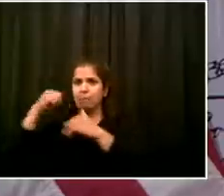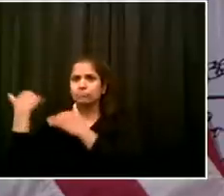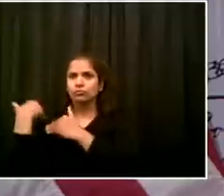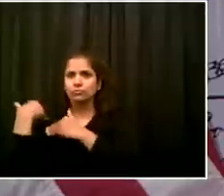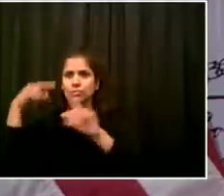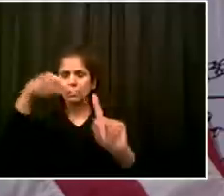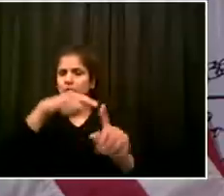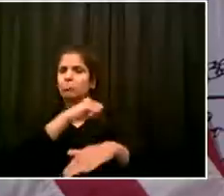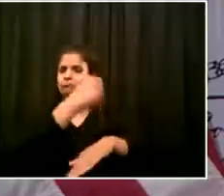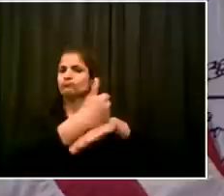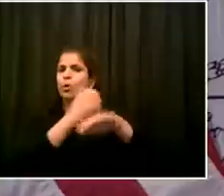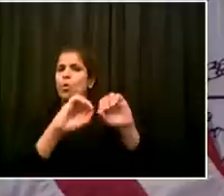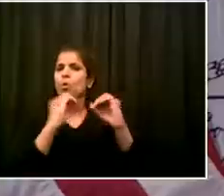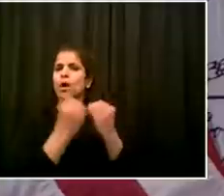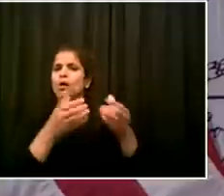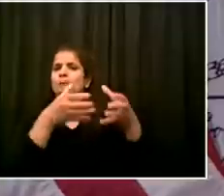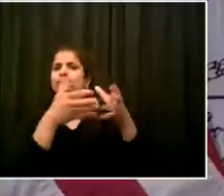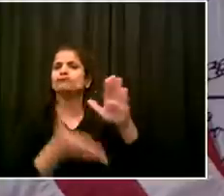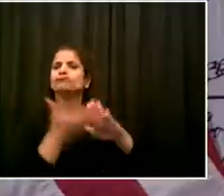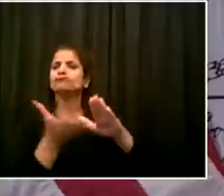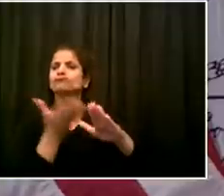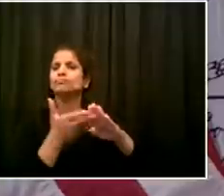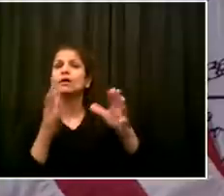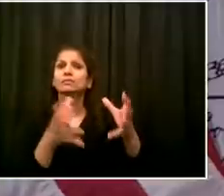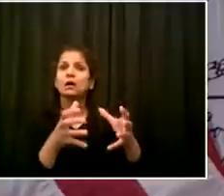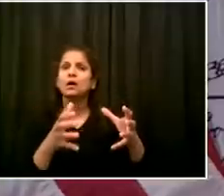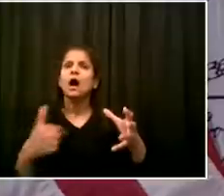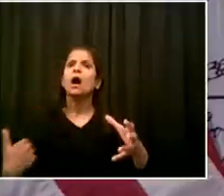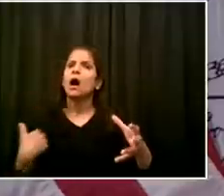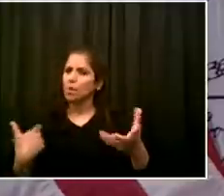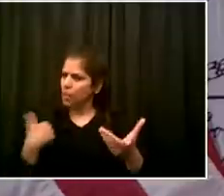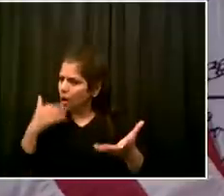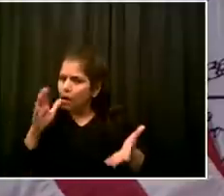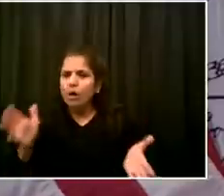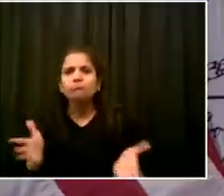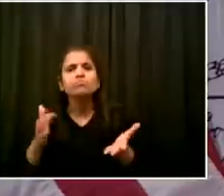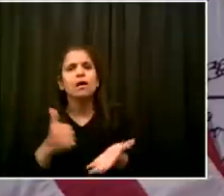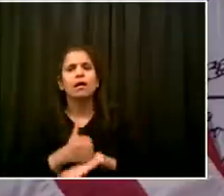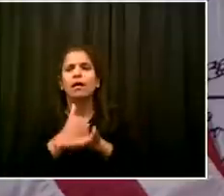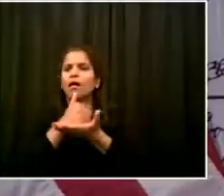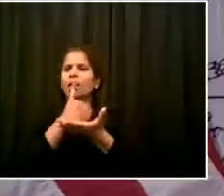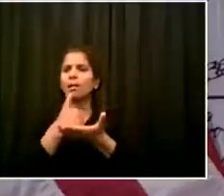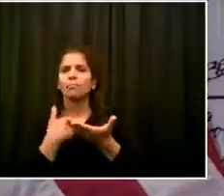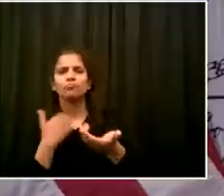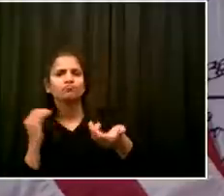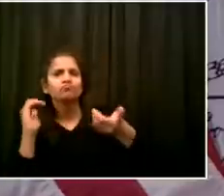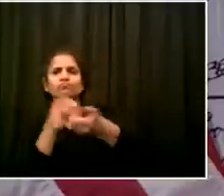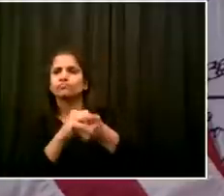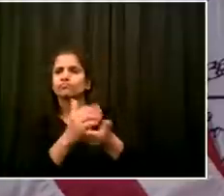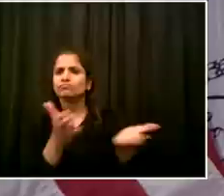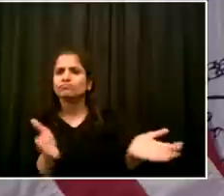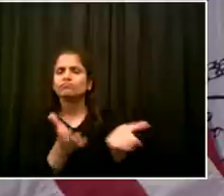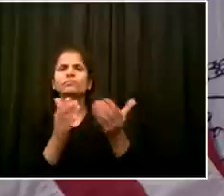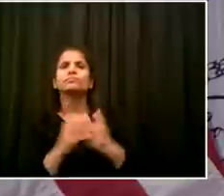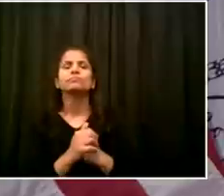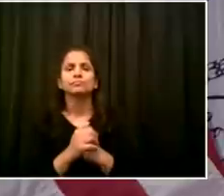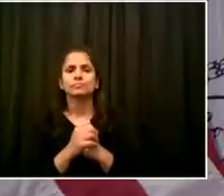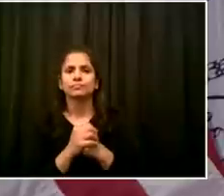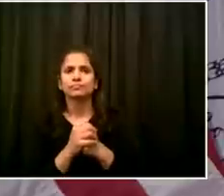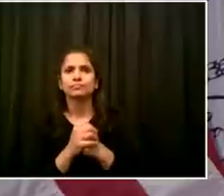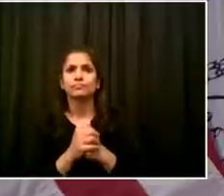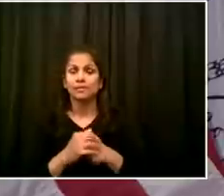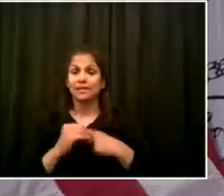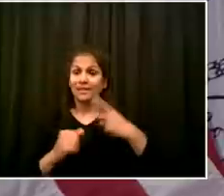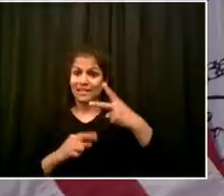again, this is one of these things in life where you try and give people just sort of the blunt truth. So the antibody testing tells you something by definition.